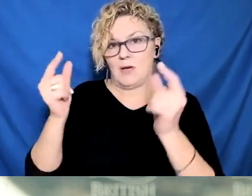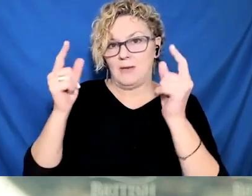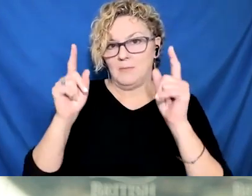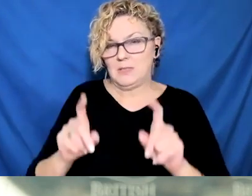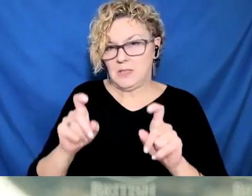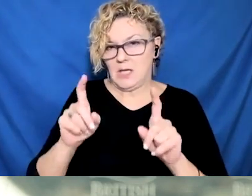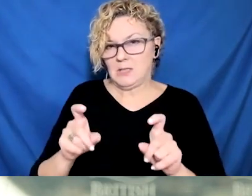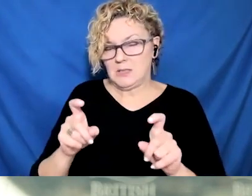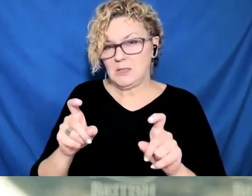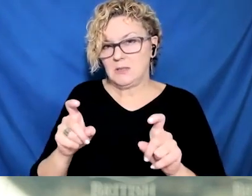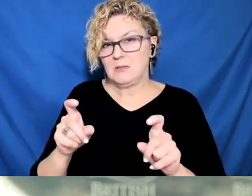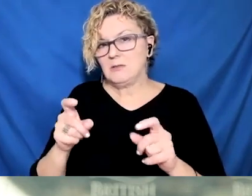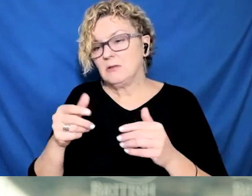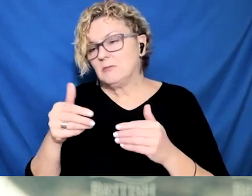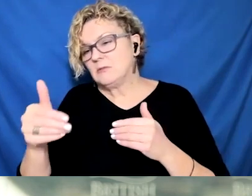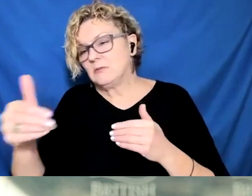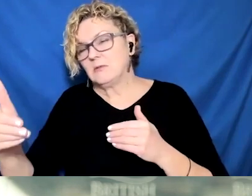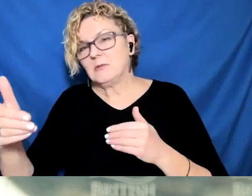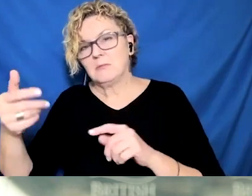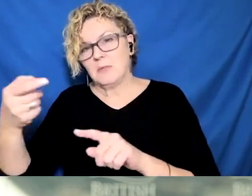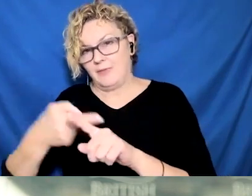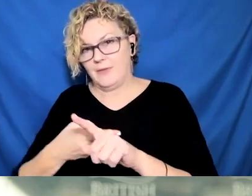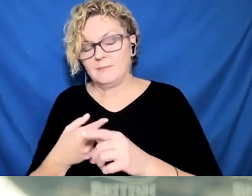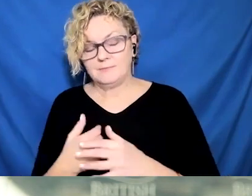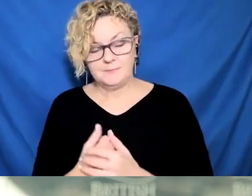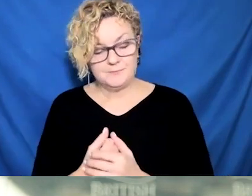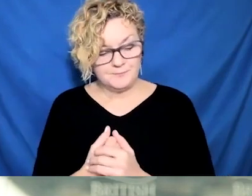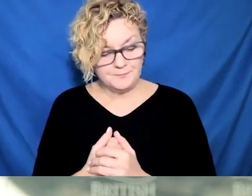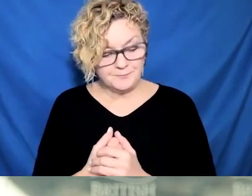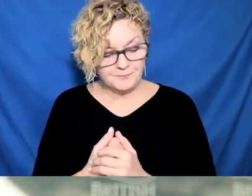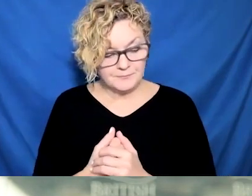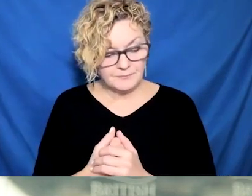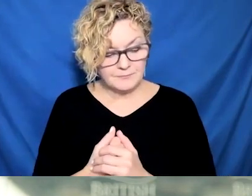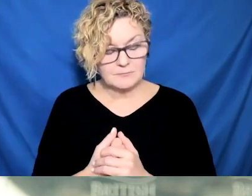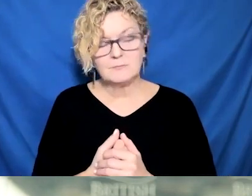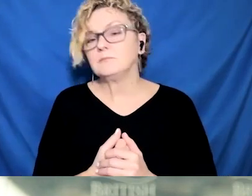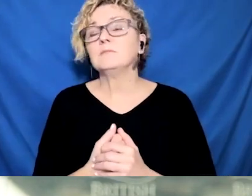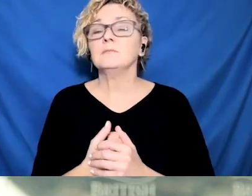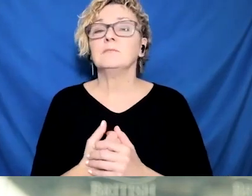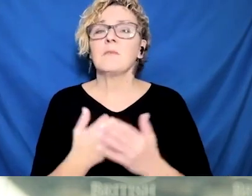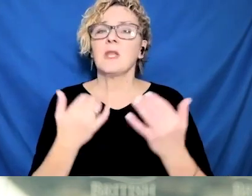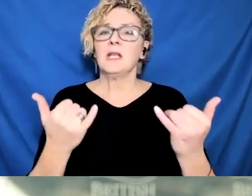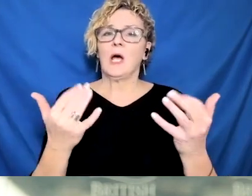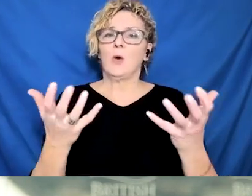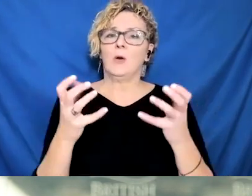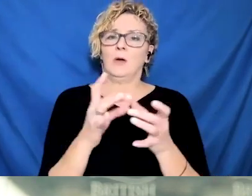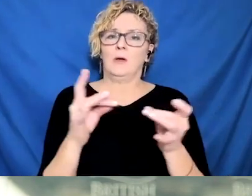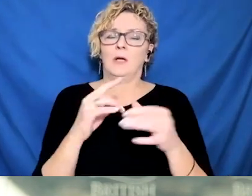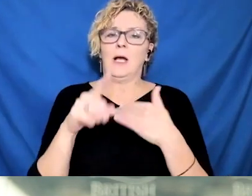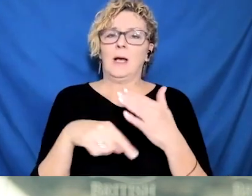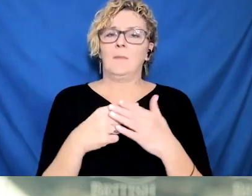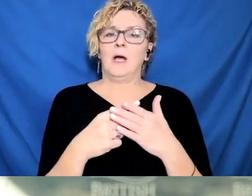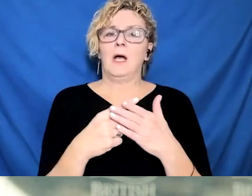which I reported at last Friday's regular briefing, there were 11,010